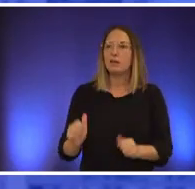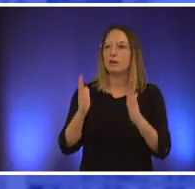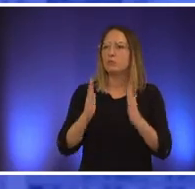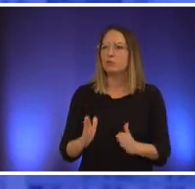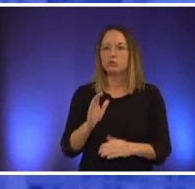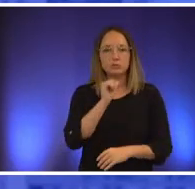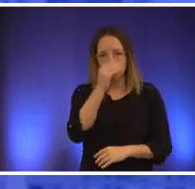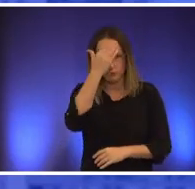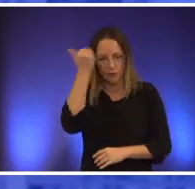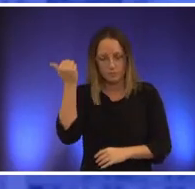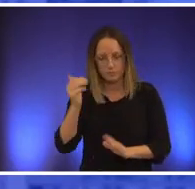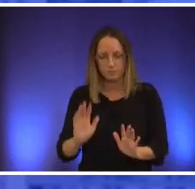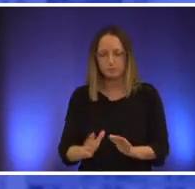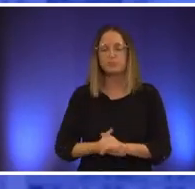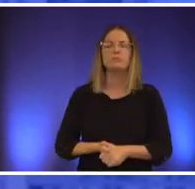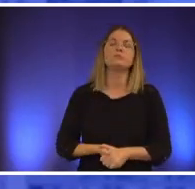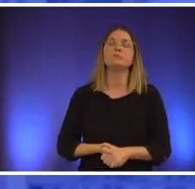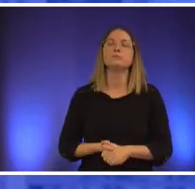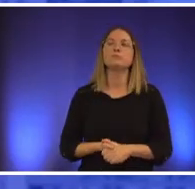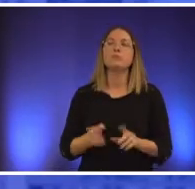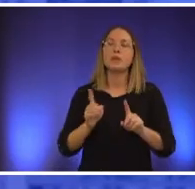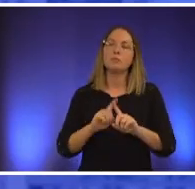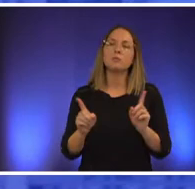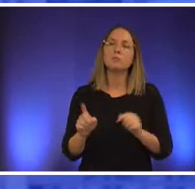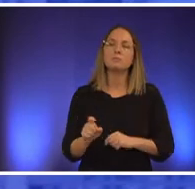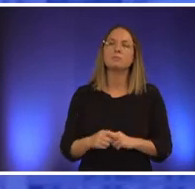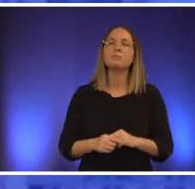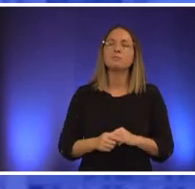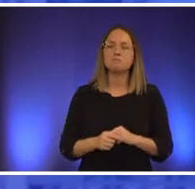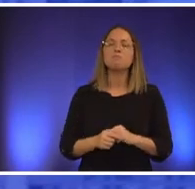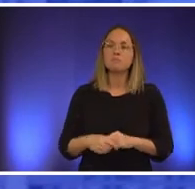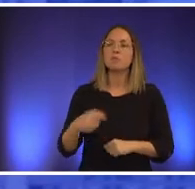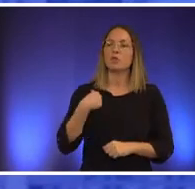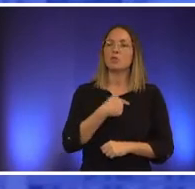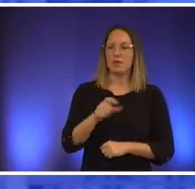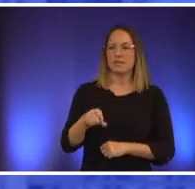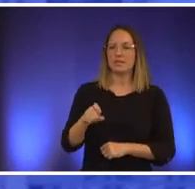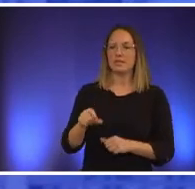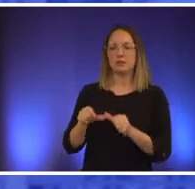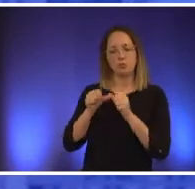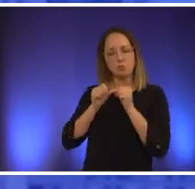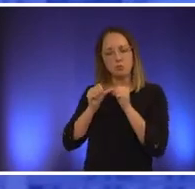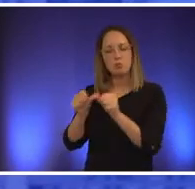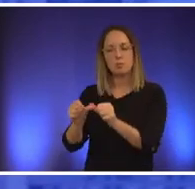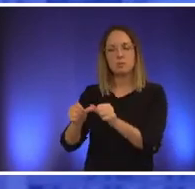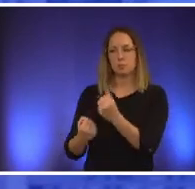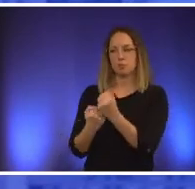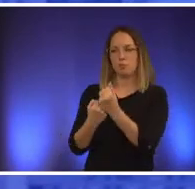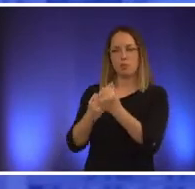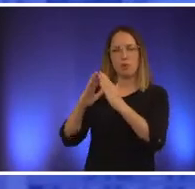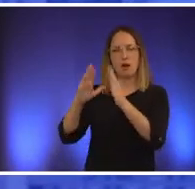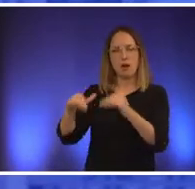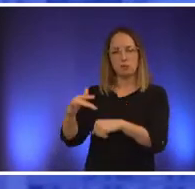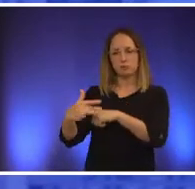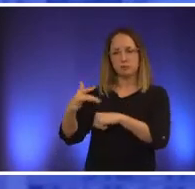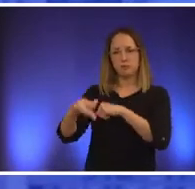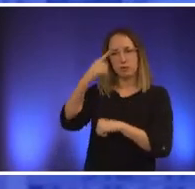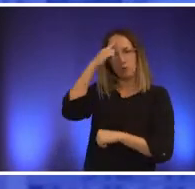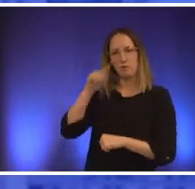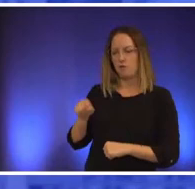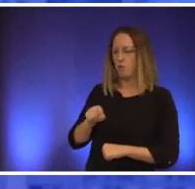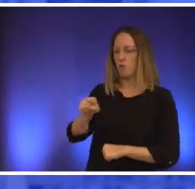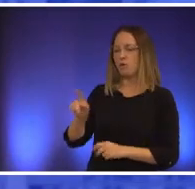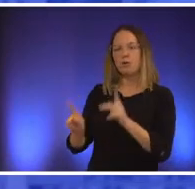but we need we do need permanent supportive housing for unhoused neighbors so that housing the lack of housing supply